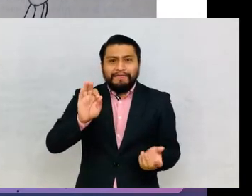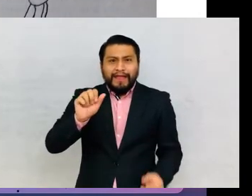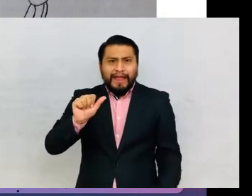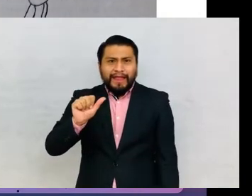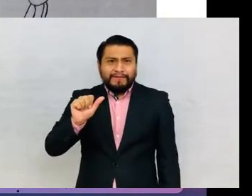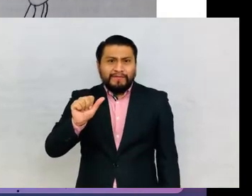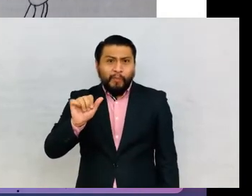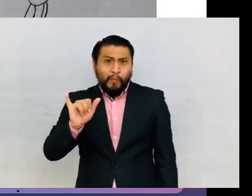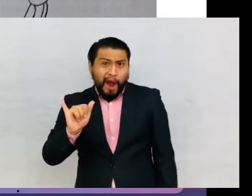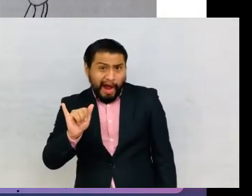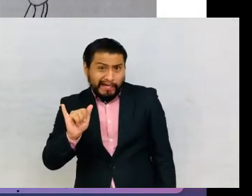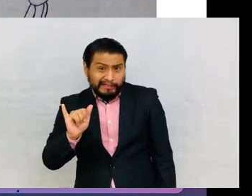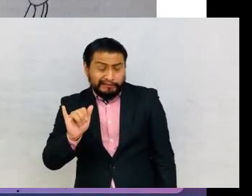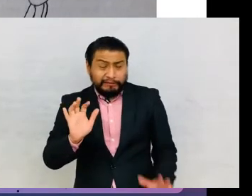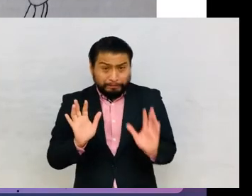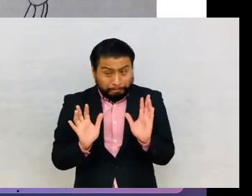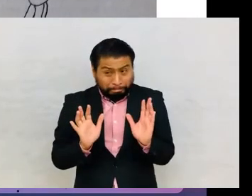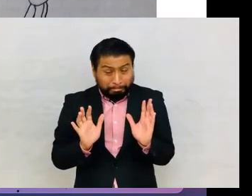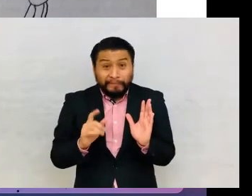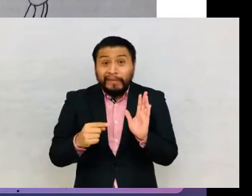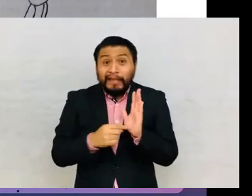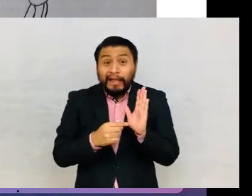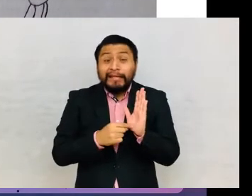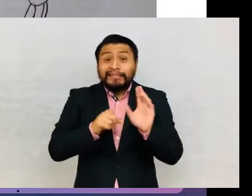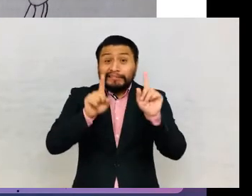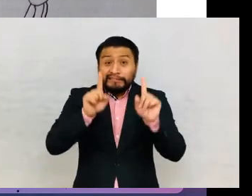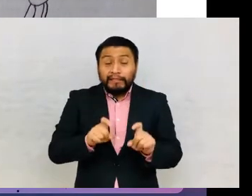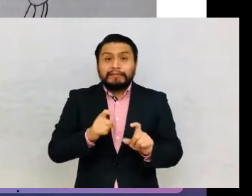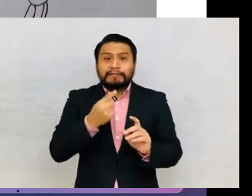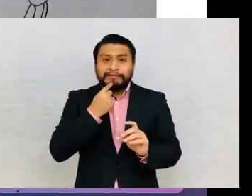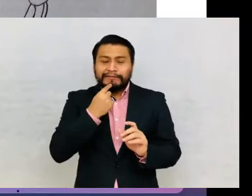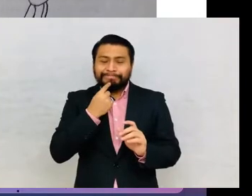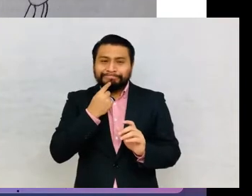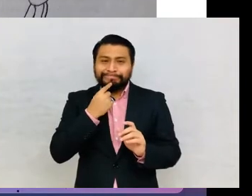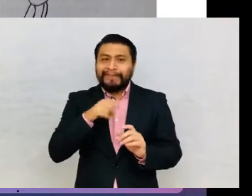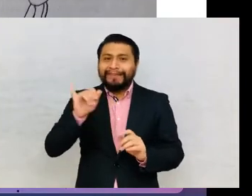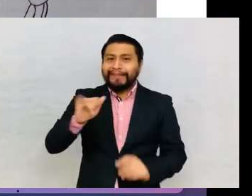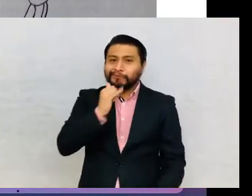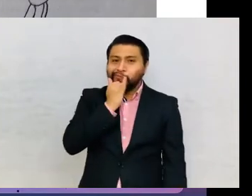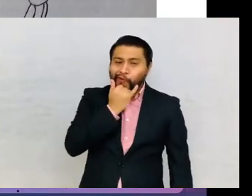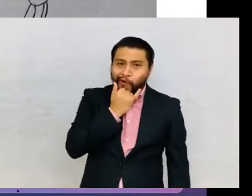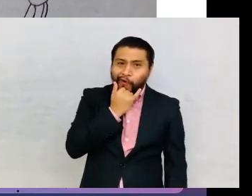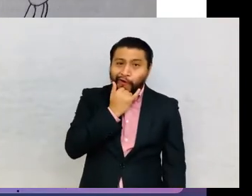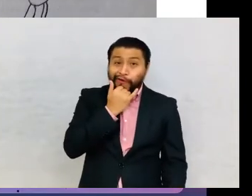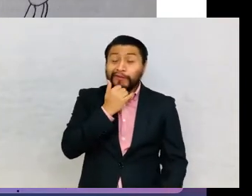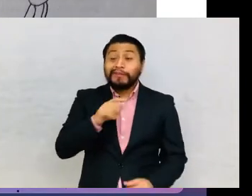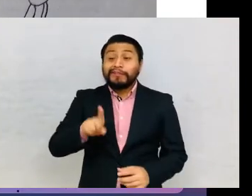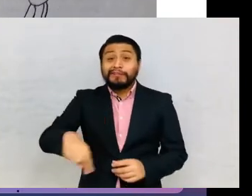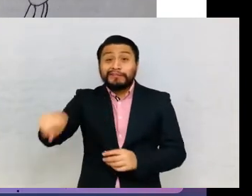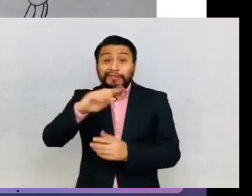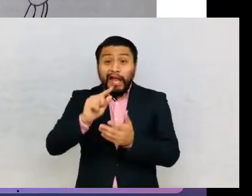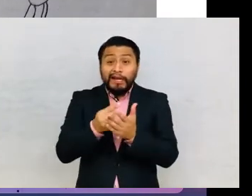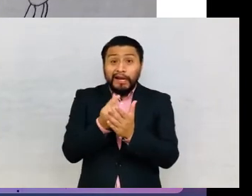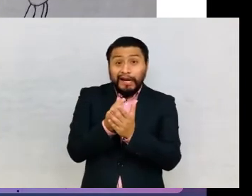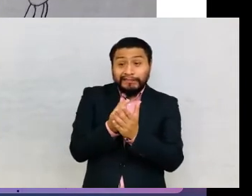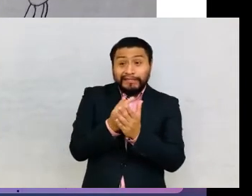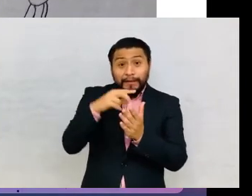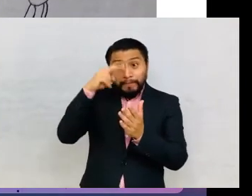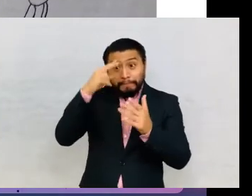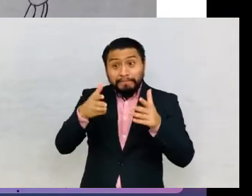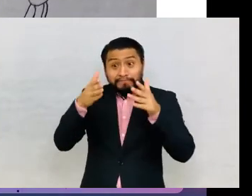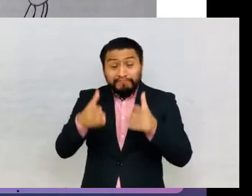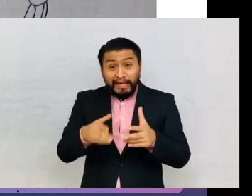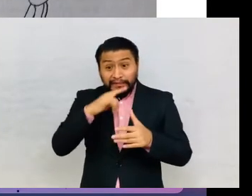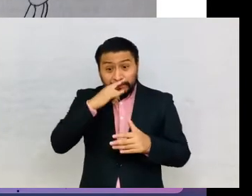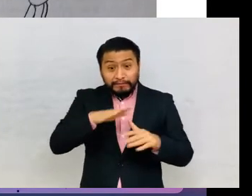recognized the cultural difference for which it was not appropriate to give fewer points to Mexican